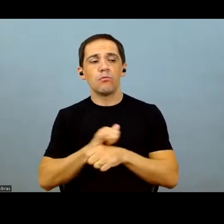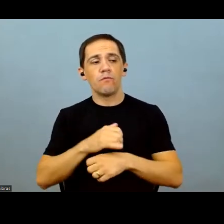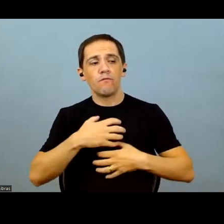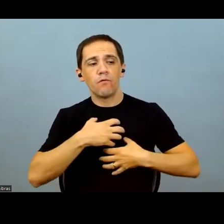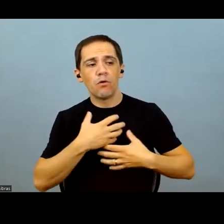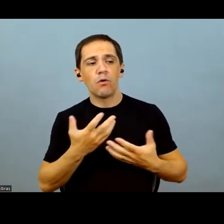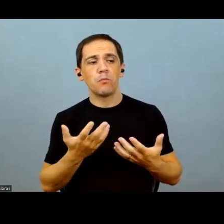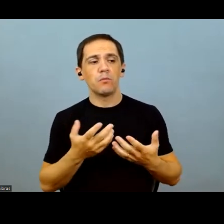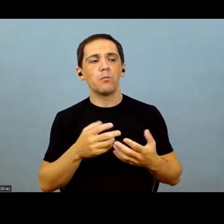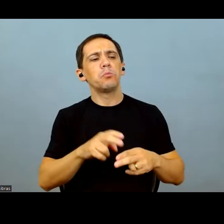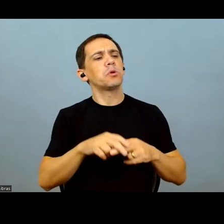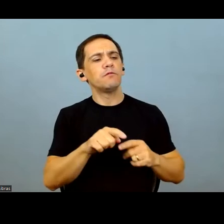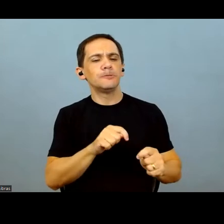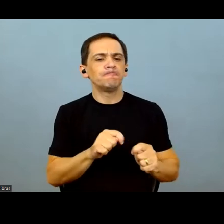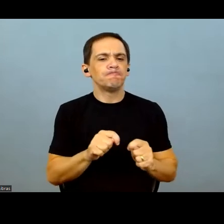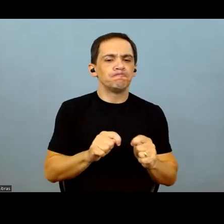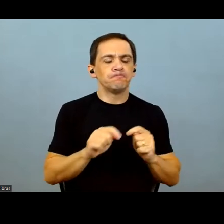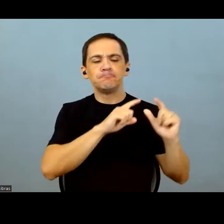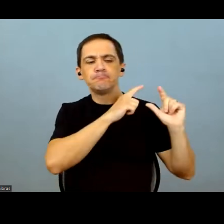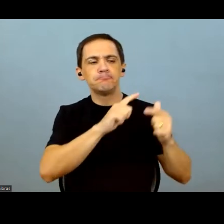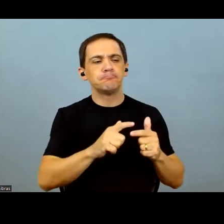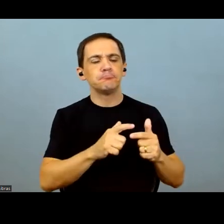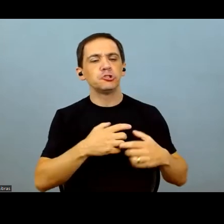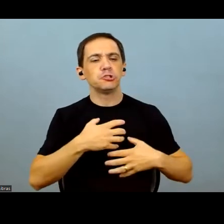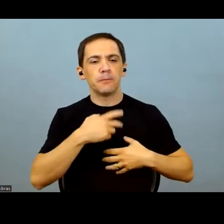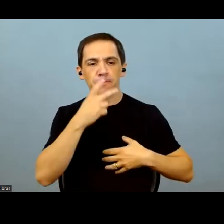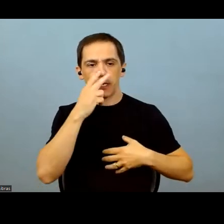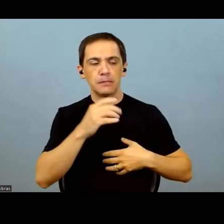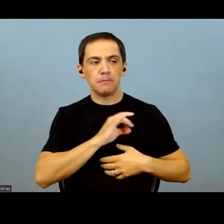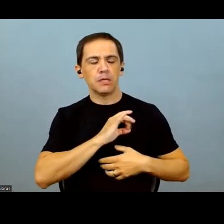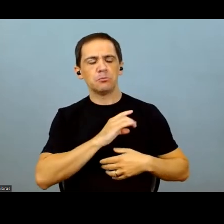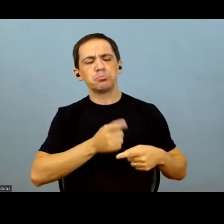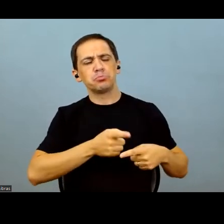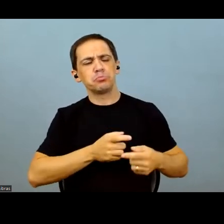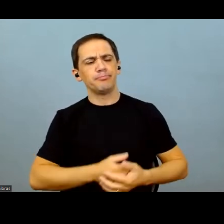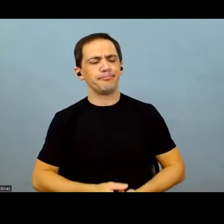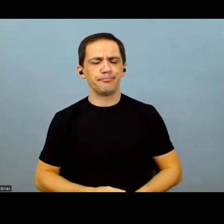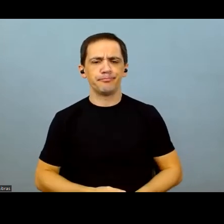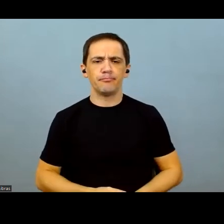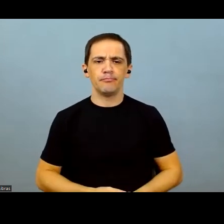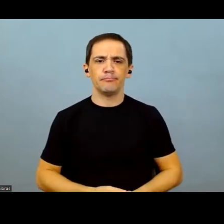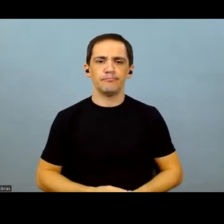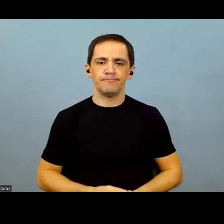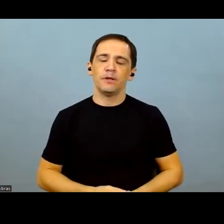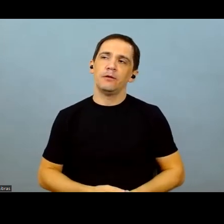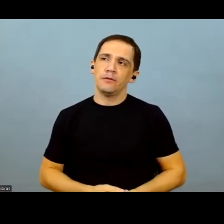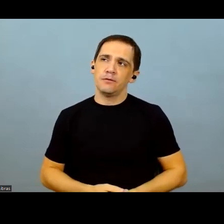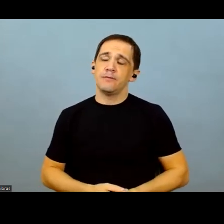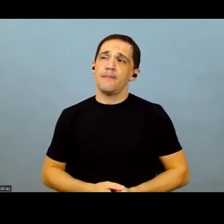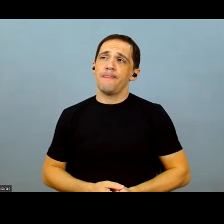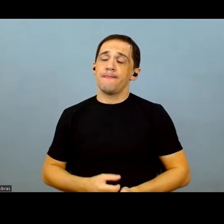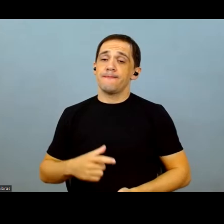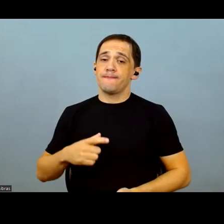margins or the statements you're making about the margins? Is there something we're missing out? Tiago,